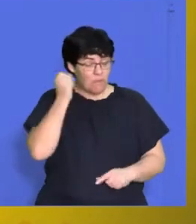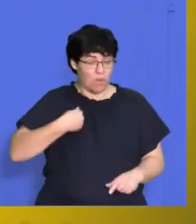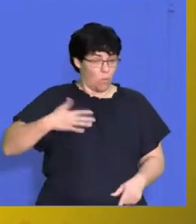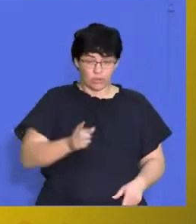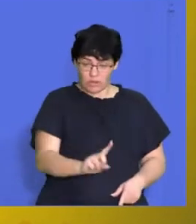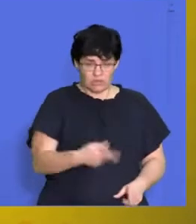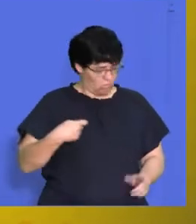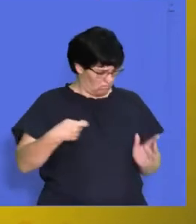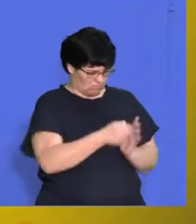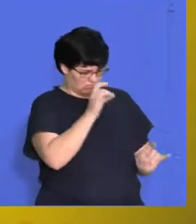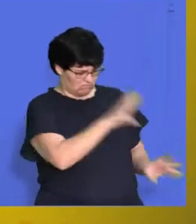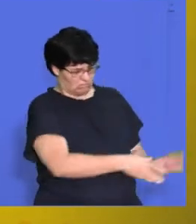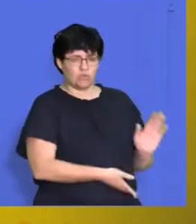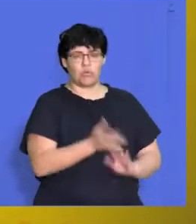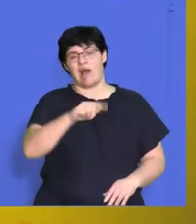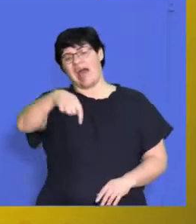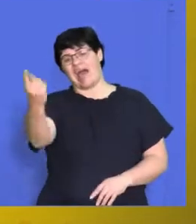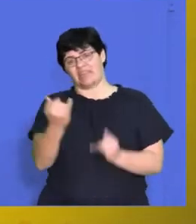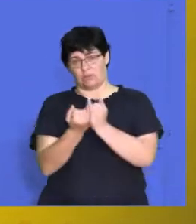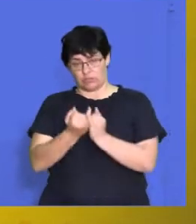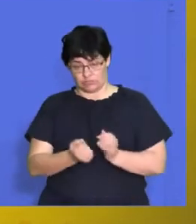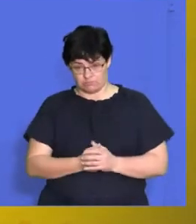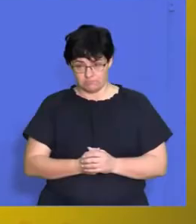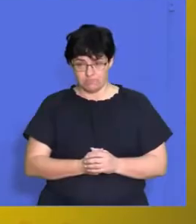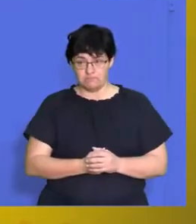what they're going to do, they're just going to go to our competitors.